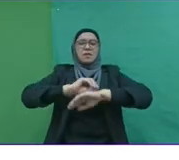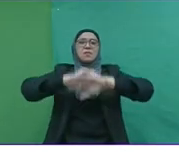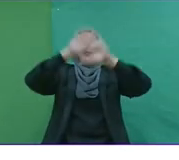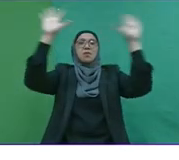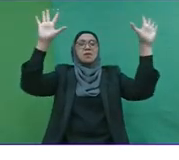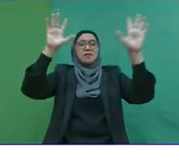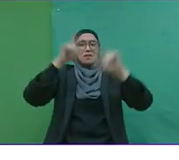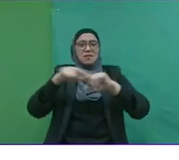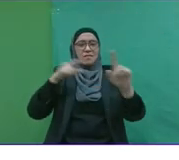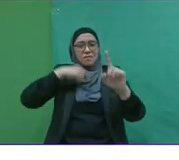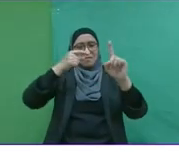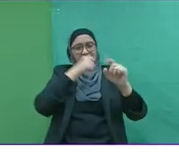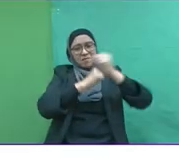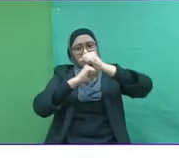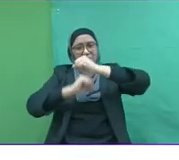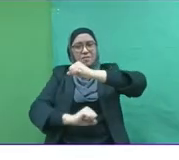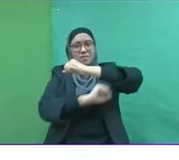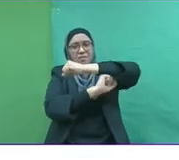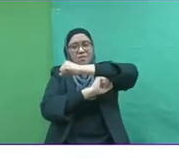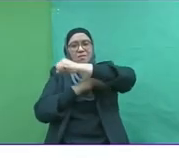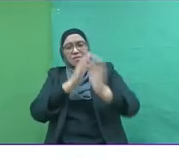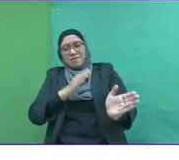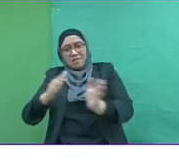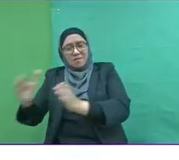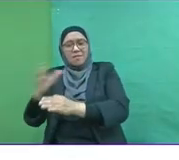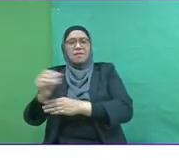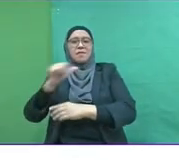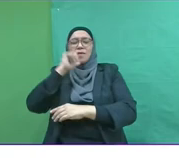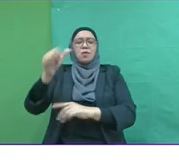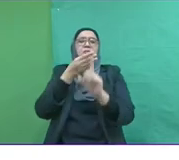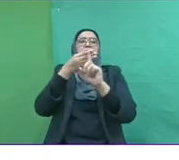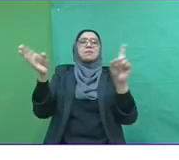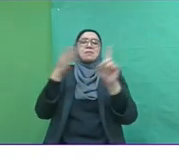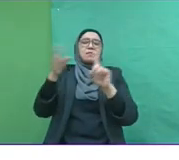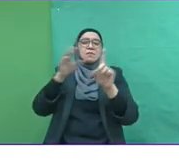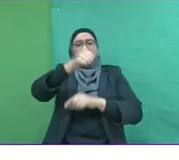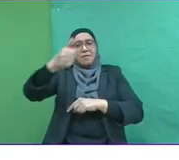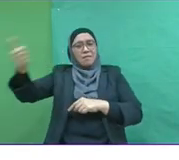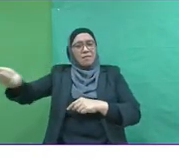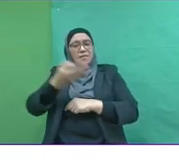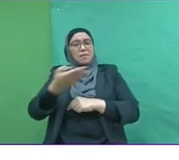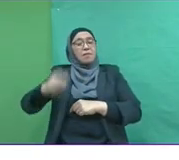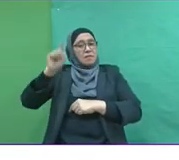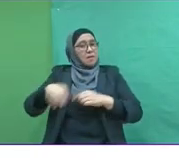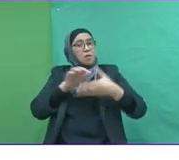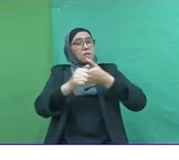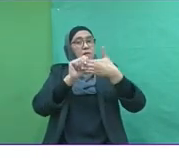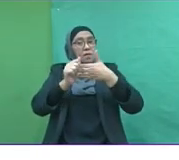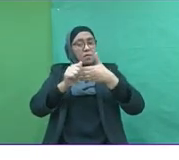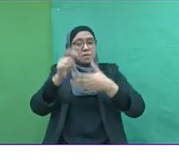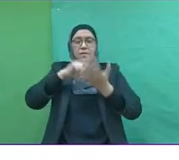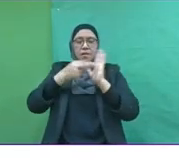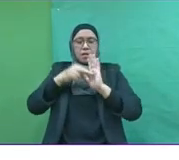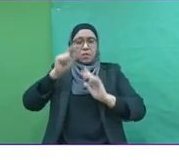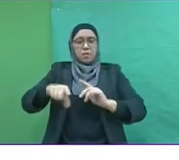very clear, focused strategy and not be distracted by many other things. They need to be flexible in the sense